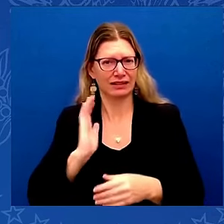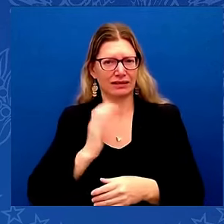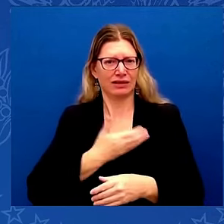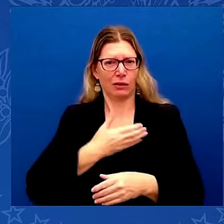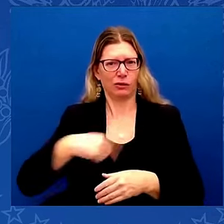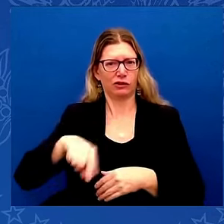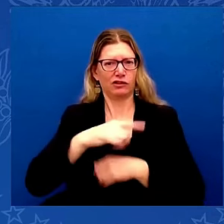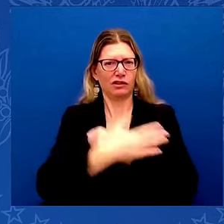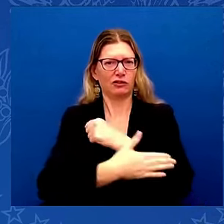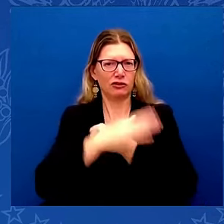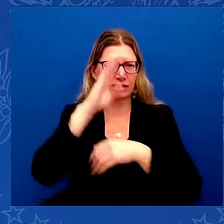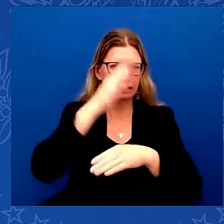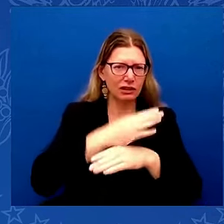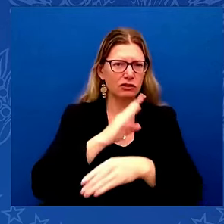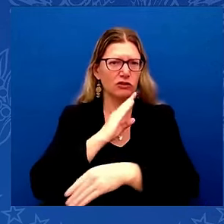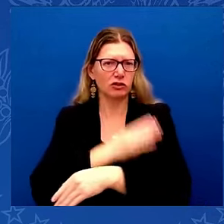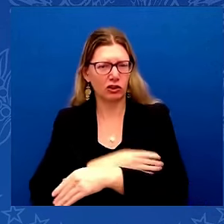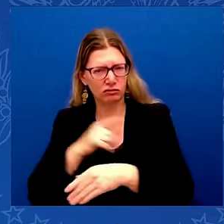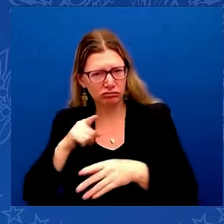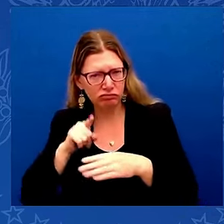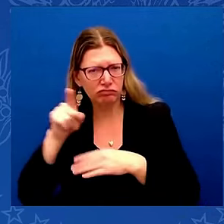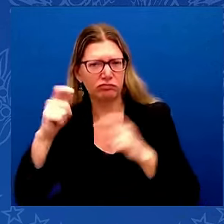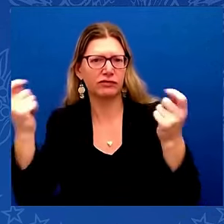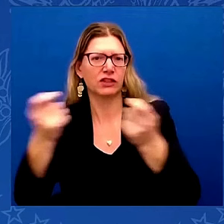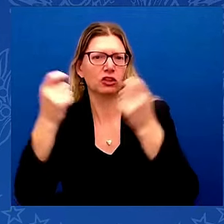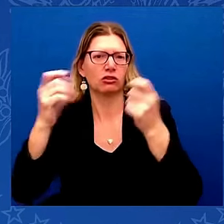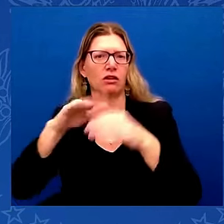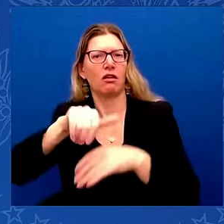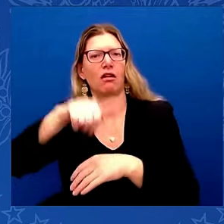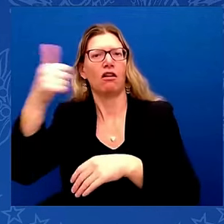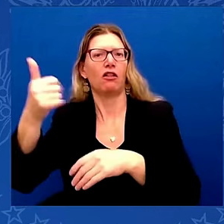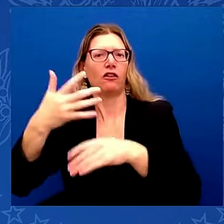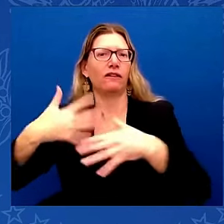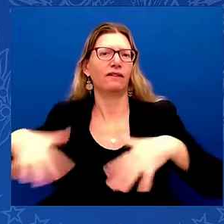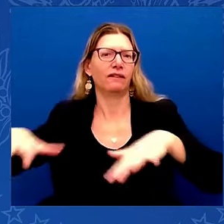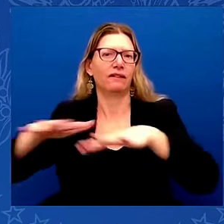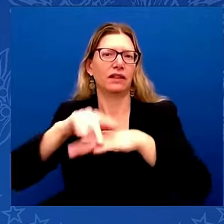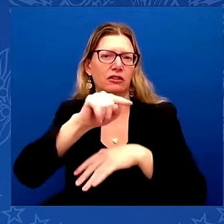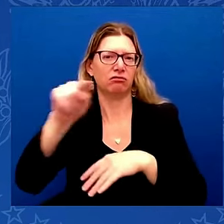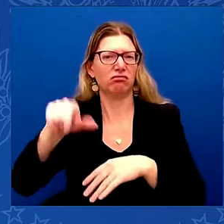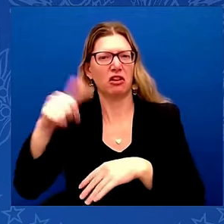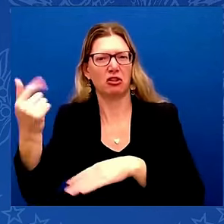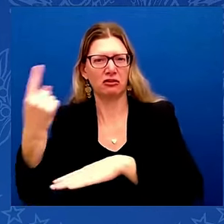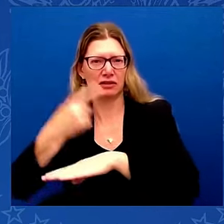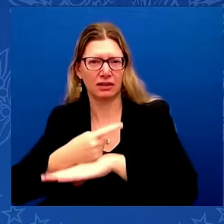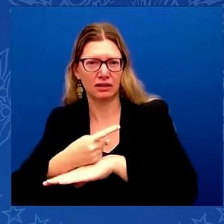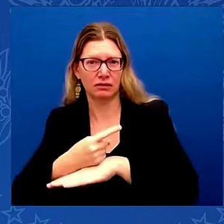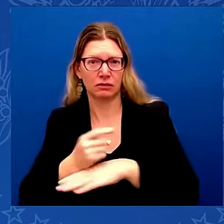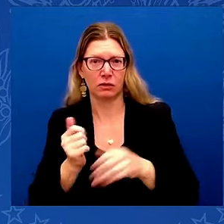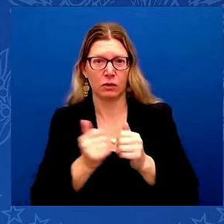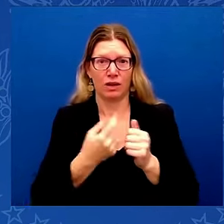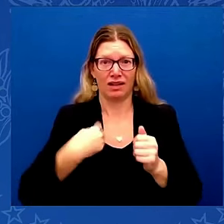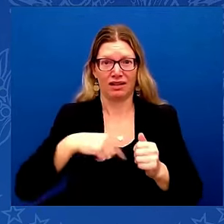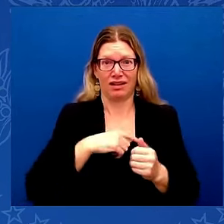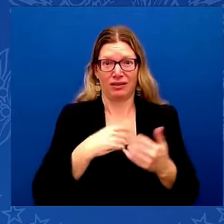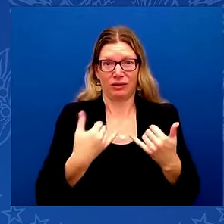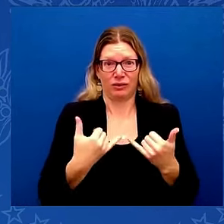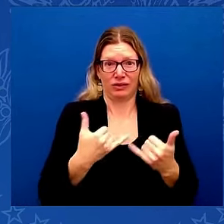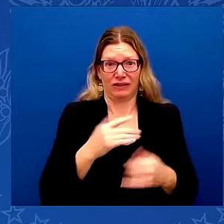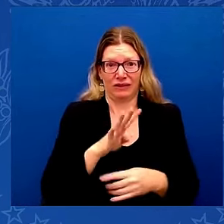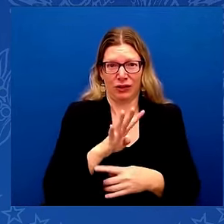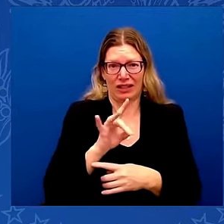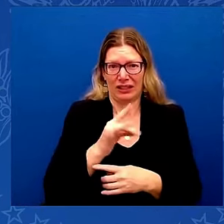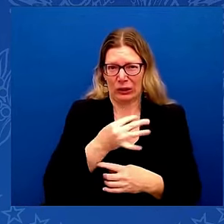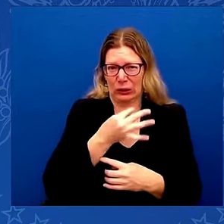With us today are 48 soon-to-be commissioned cadets who will, later this month, earn their